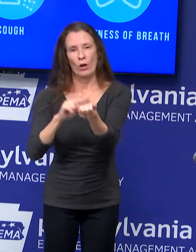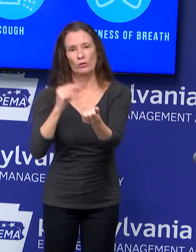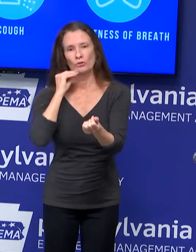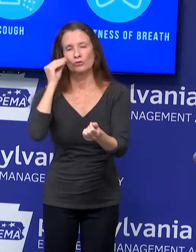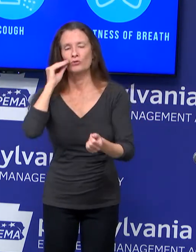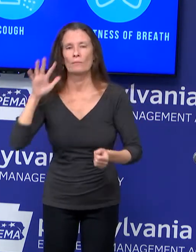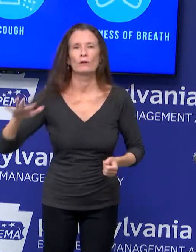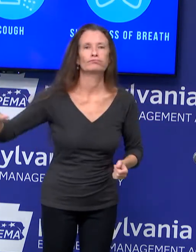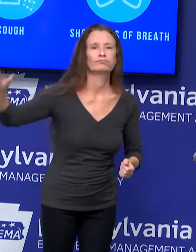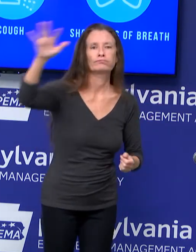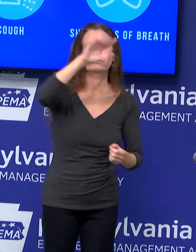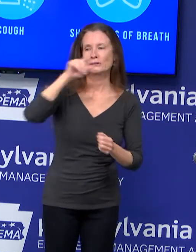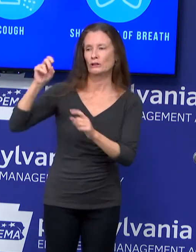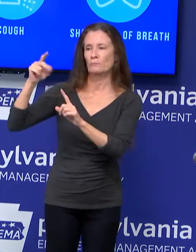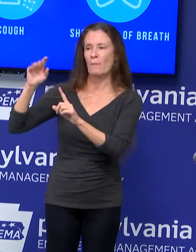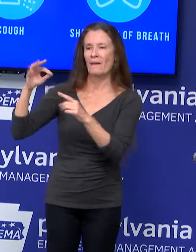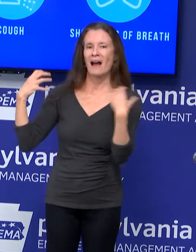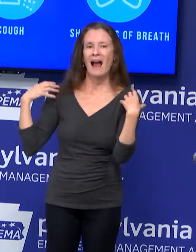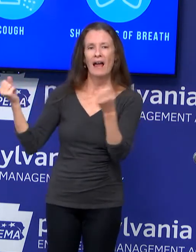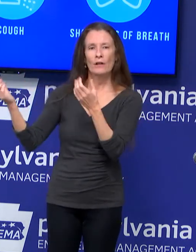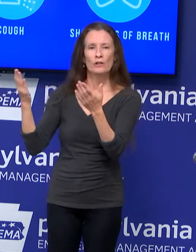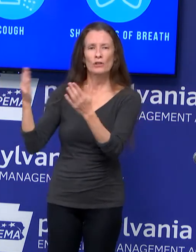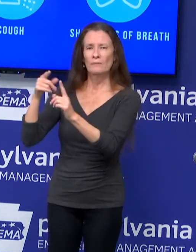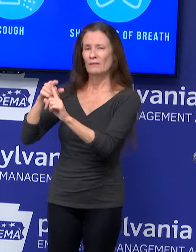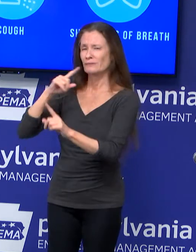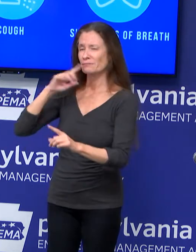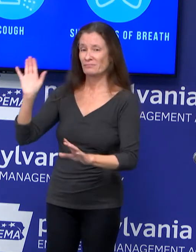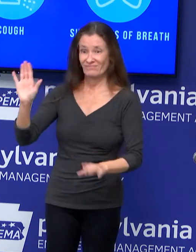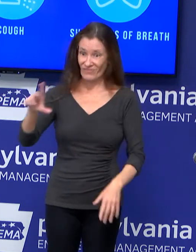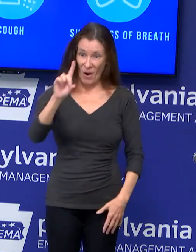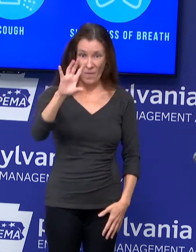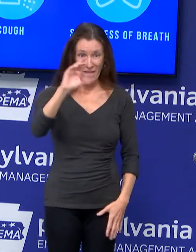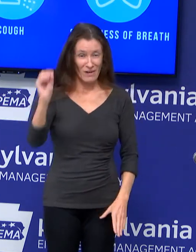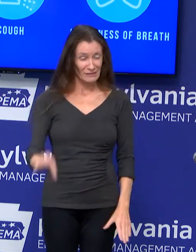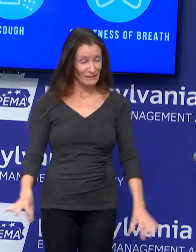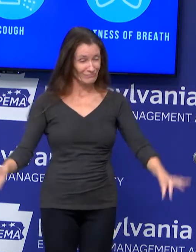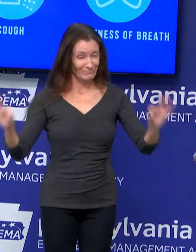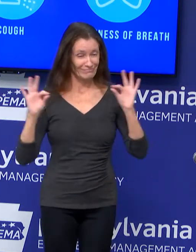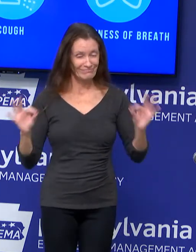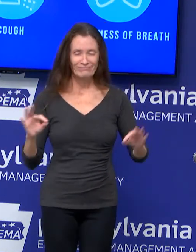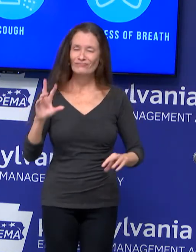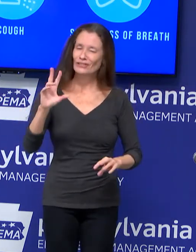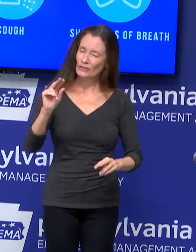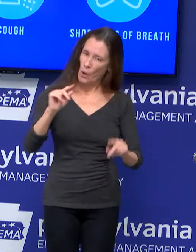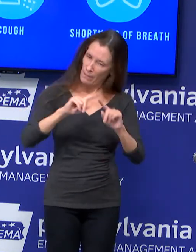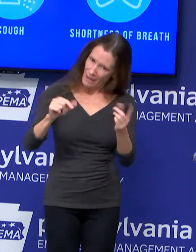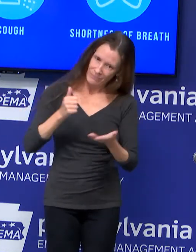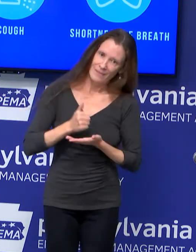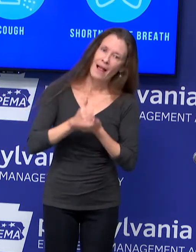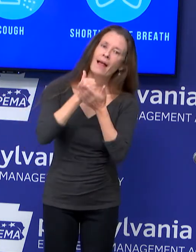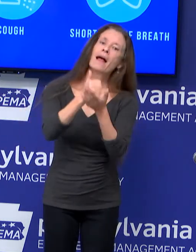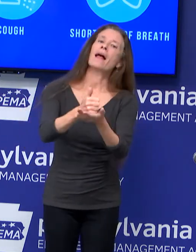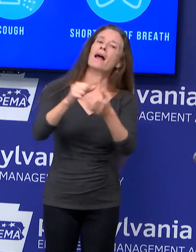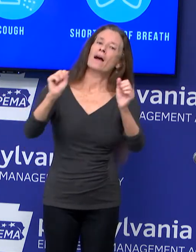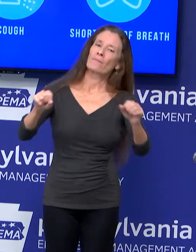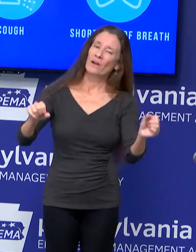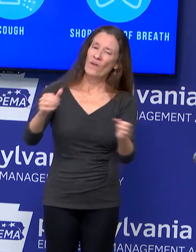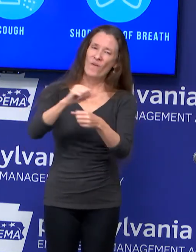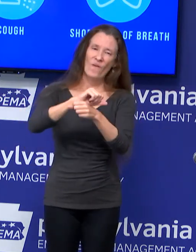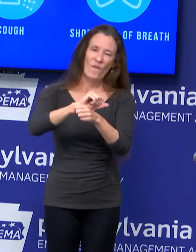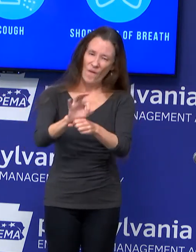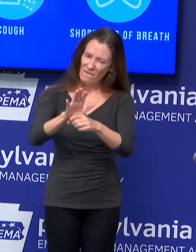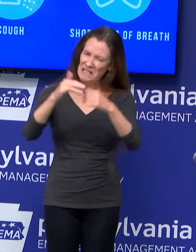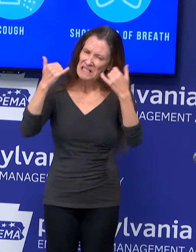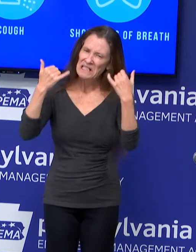facilities. Nothing's 100 percent. The prevalence of COVID-19 in those facilities is going to be